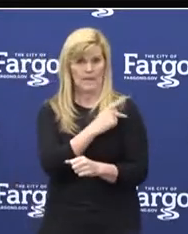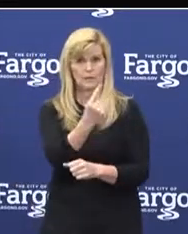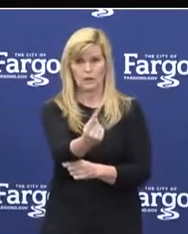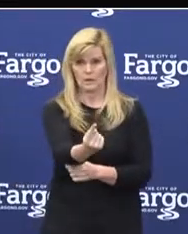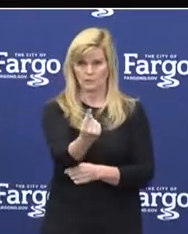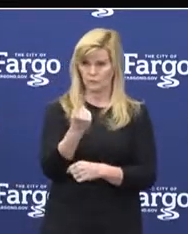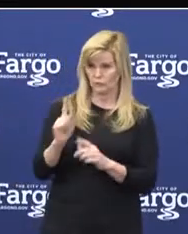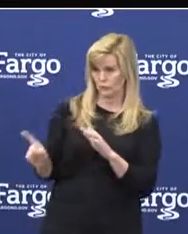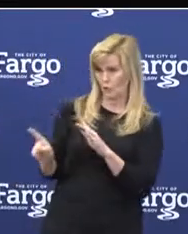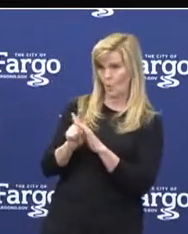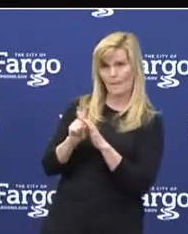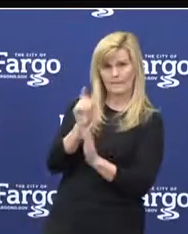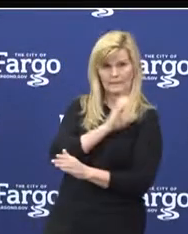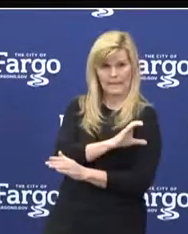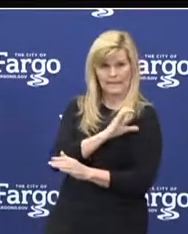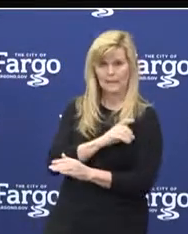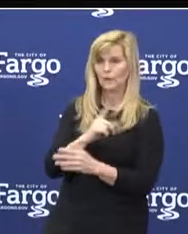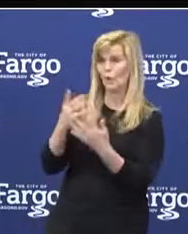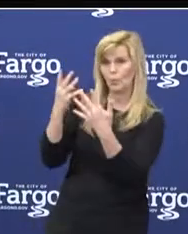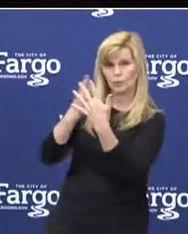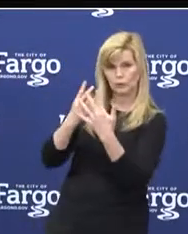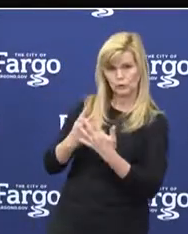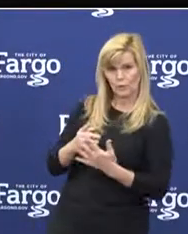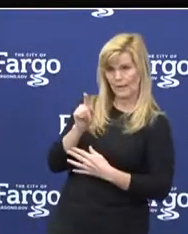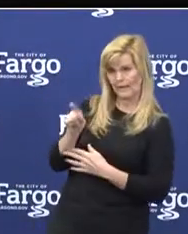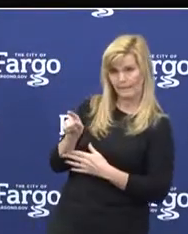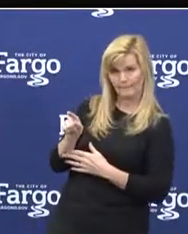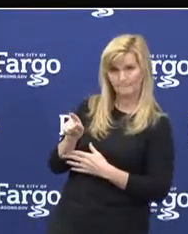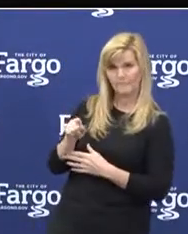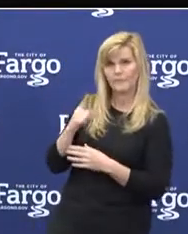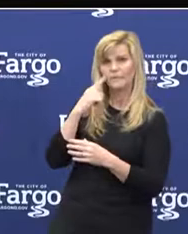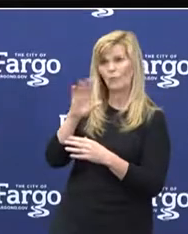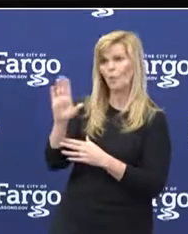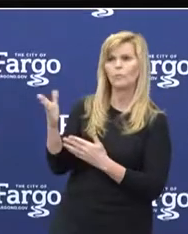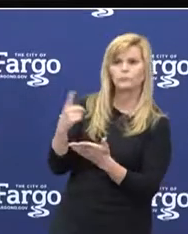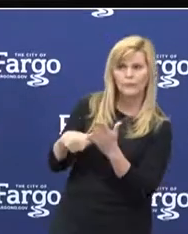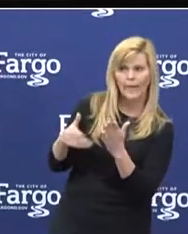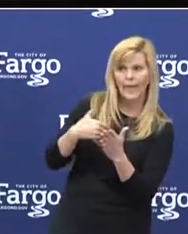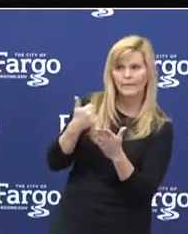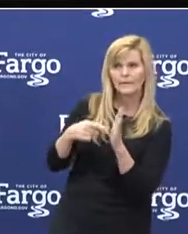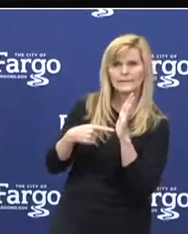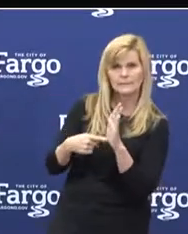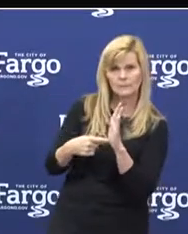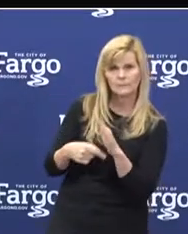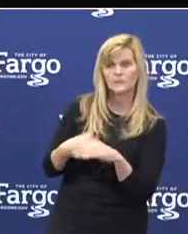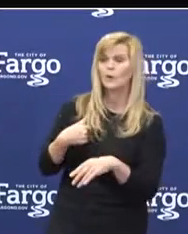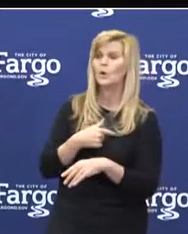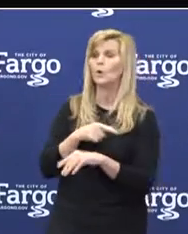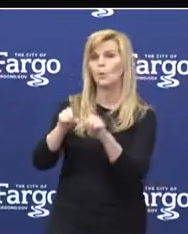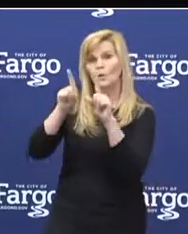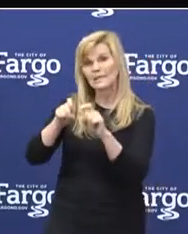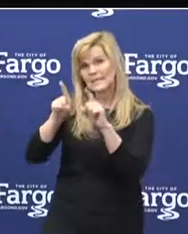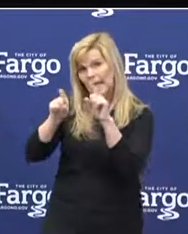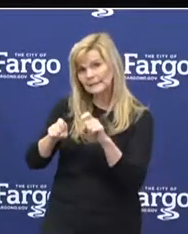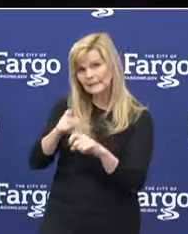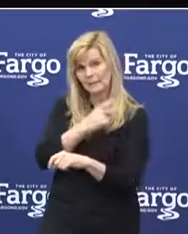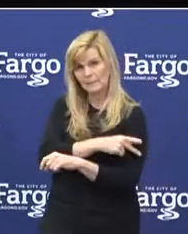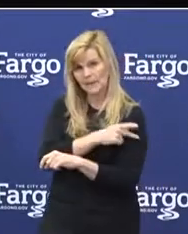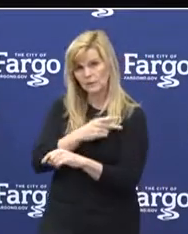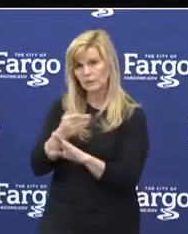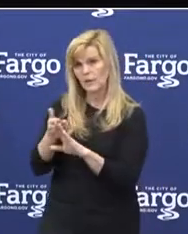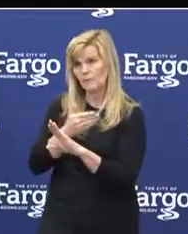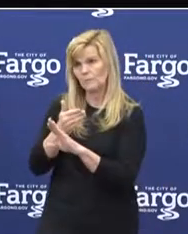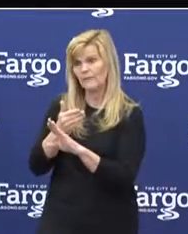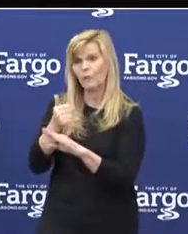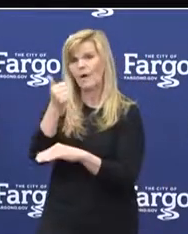and visitors entering our facilities for symptoms of COVID-19. We're testing patients for COVID infection prior to many